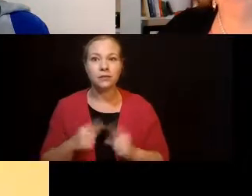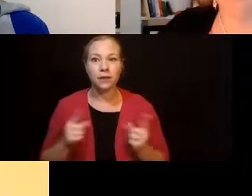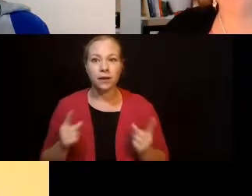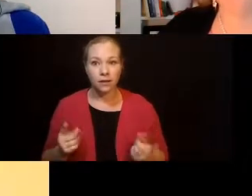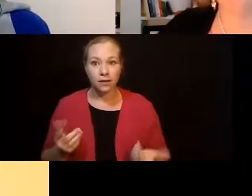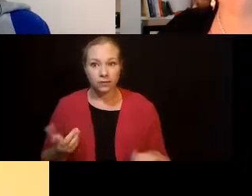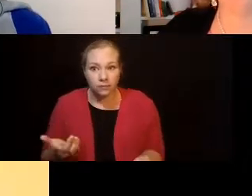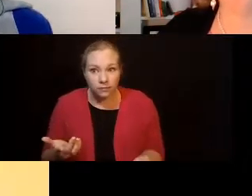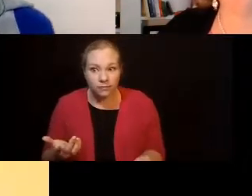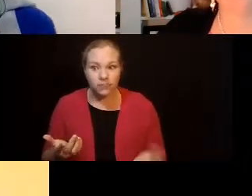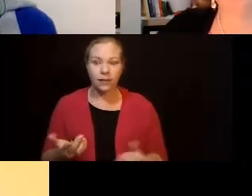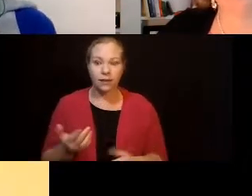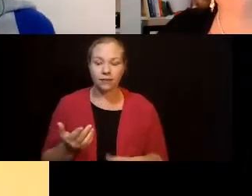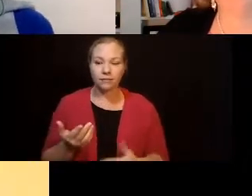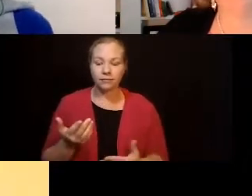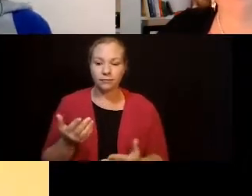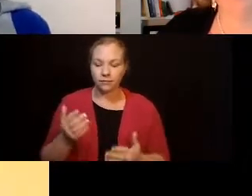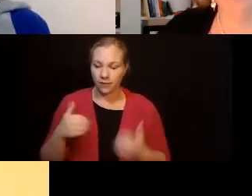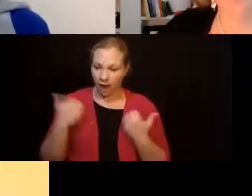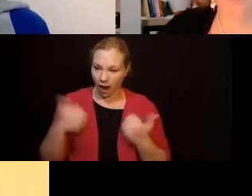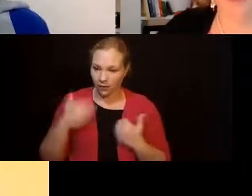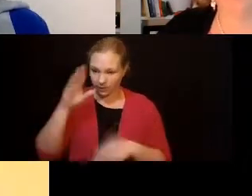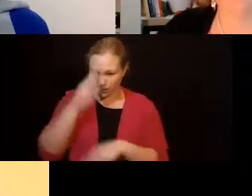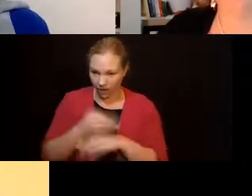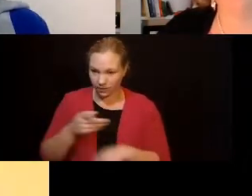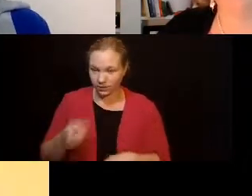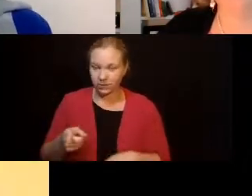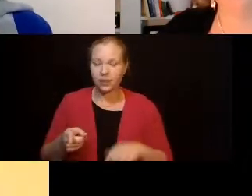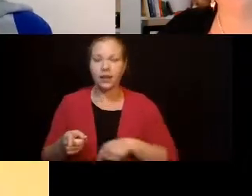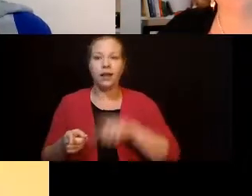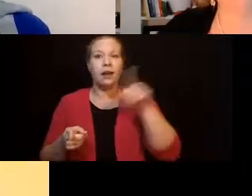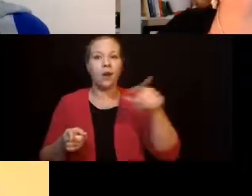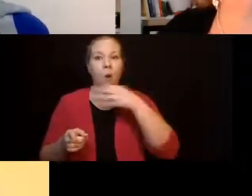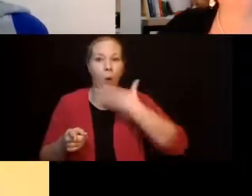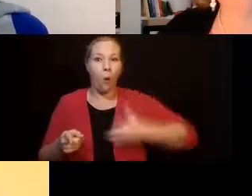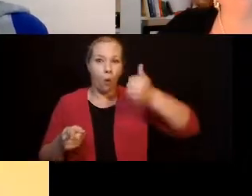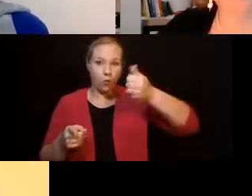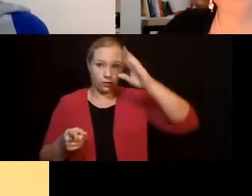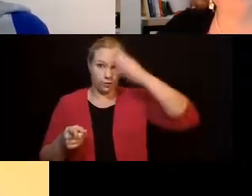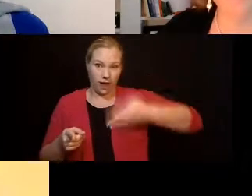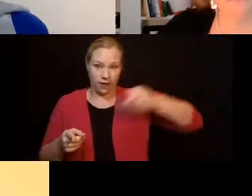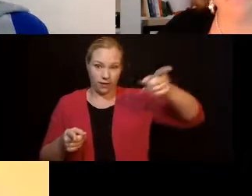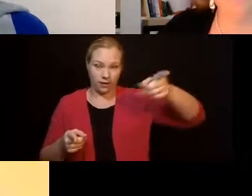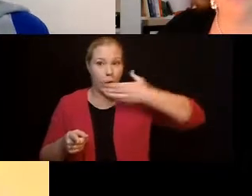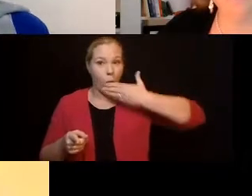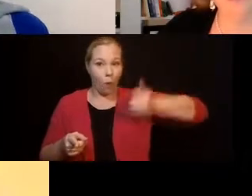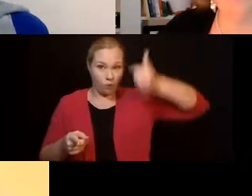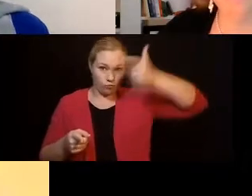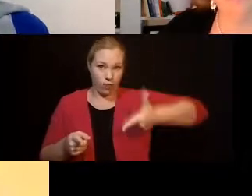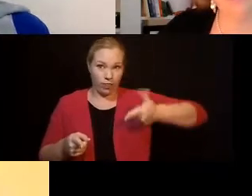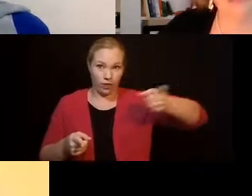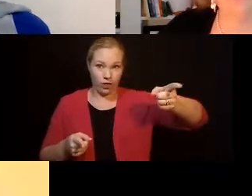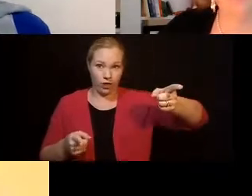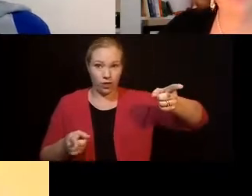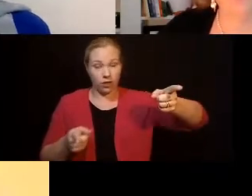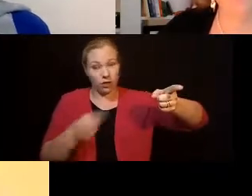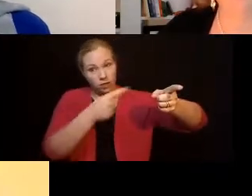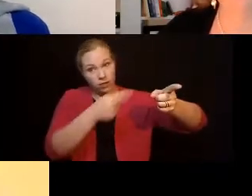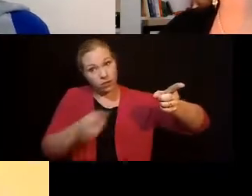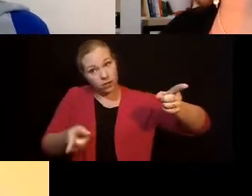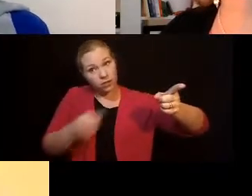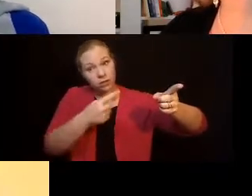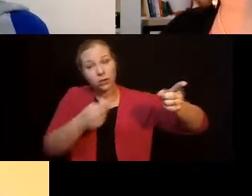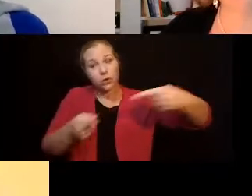my younger sons, how do they connect with their older brother, right? Does the older brother always have to be the one to reach out